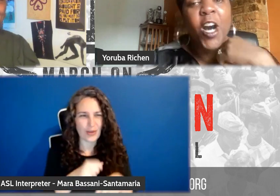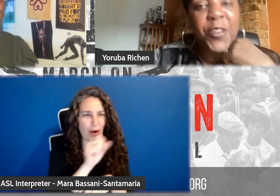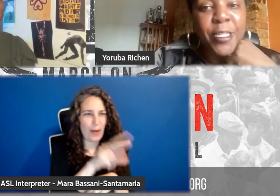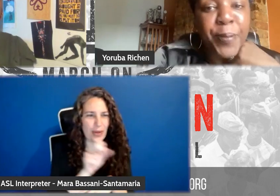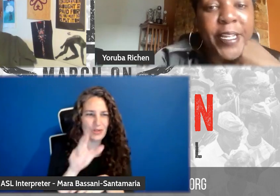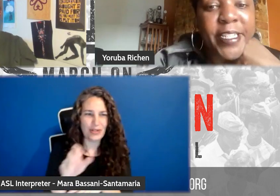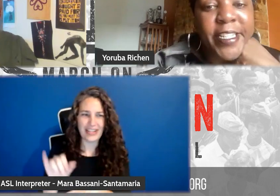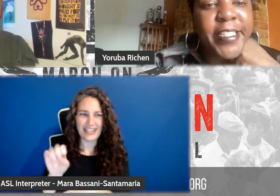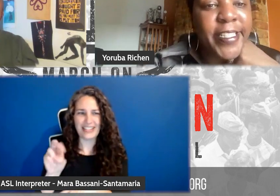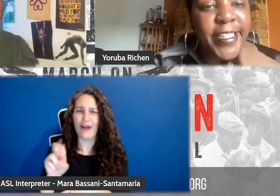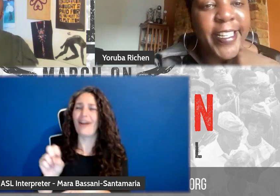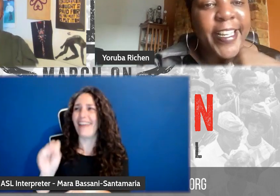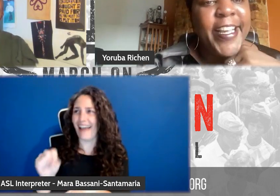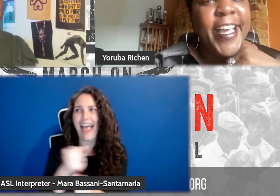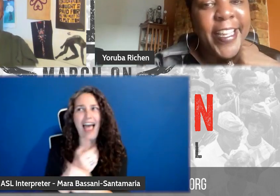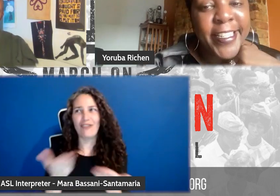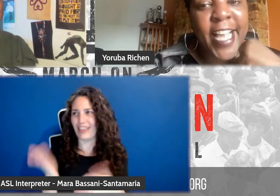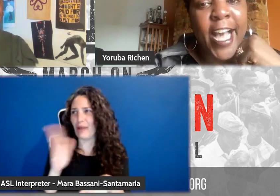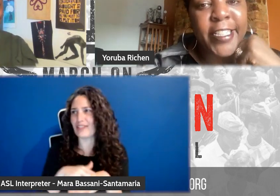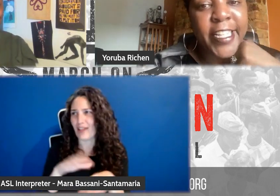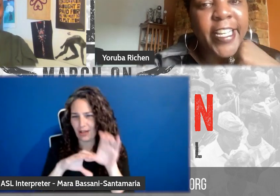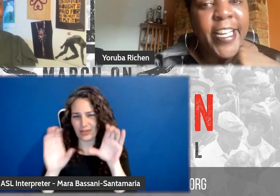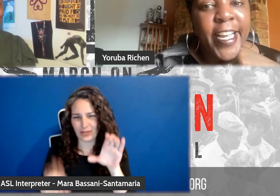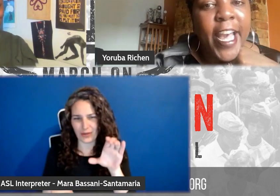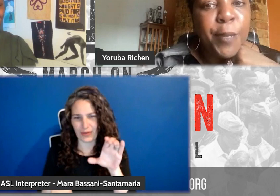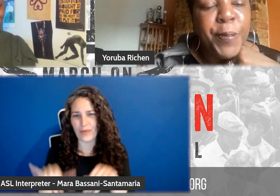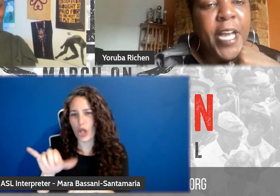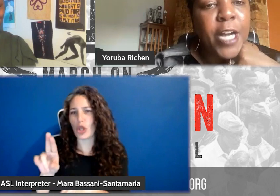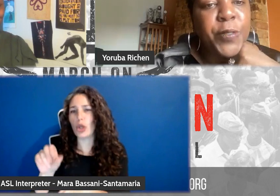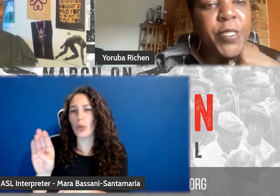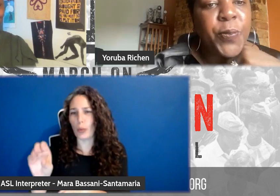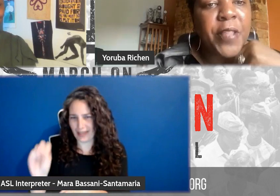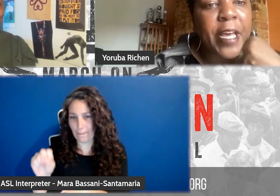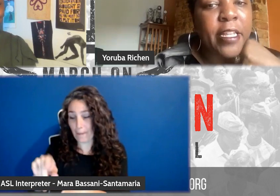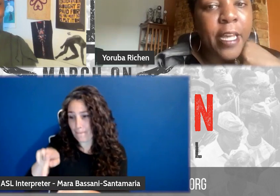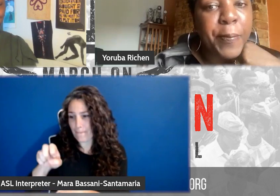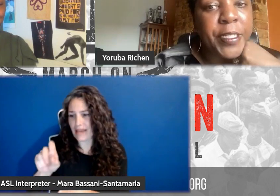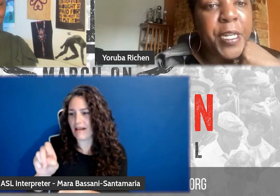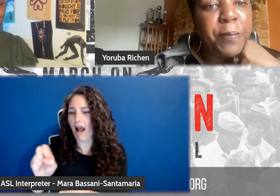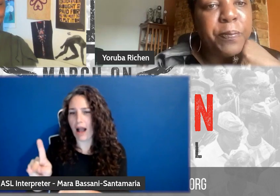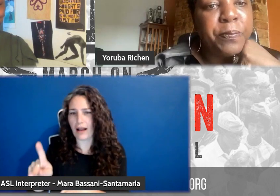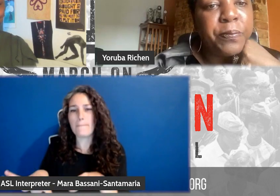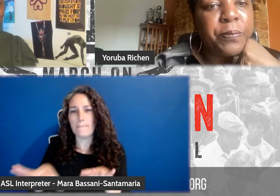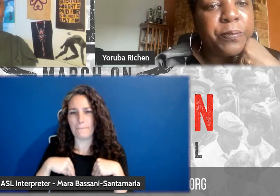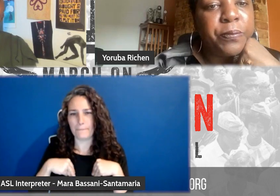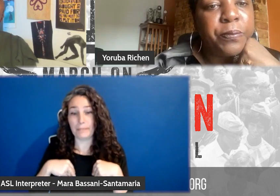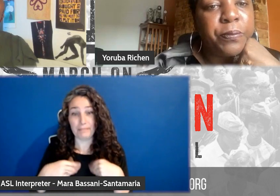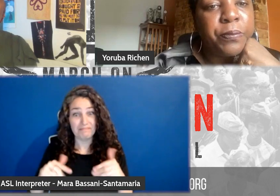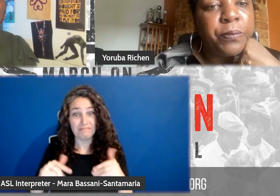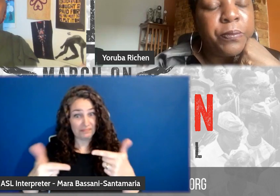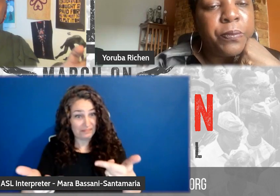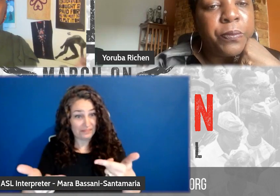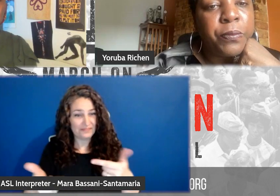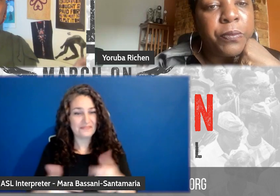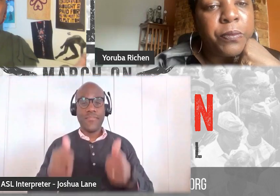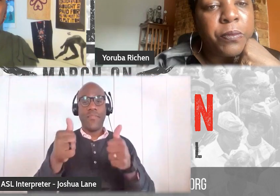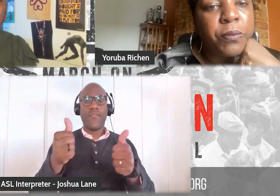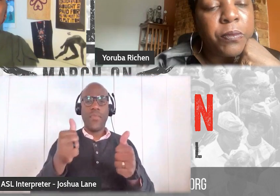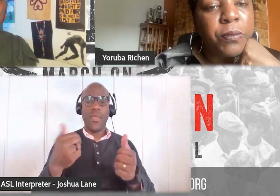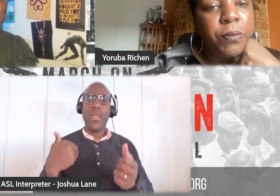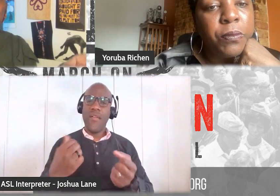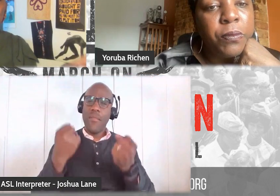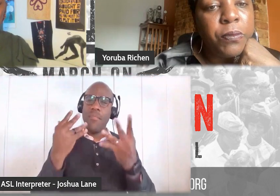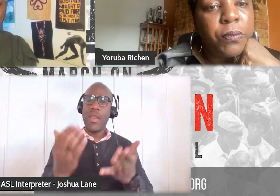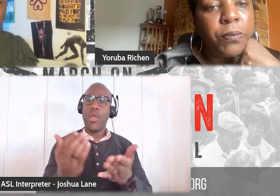to all these Doing everything on Zoom, right? Exactly. And Peacock was the one that picked it up. So, there are a lot of